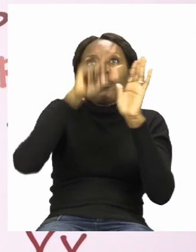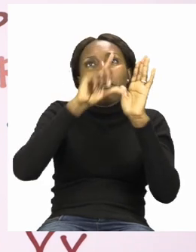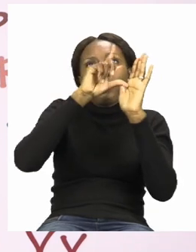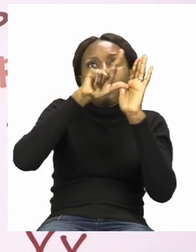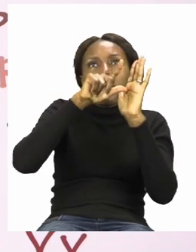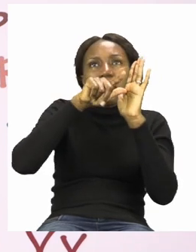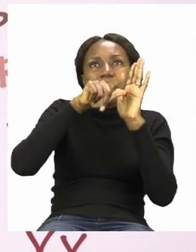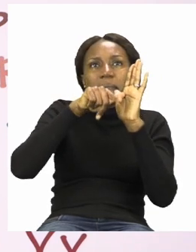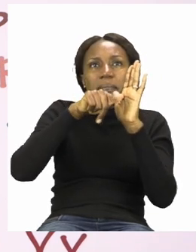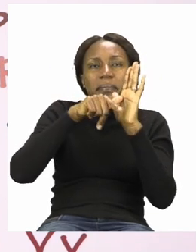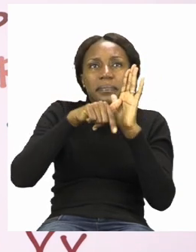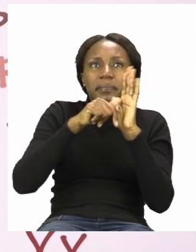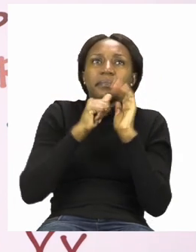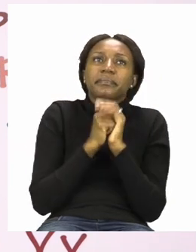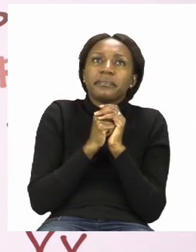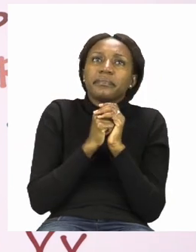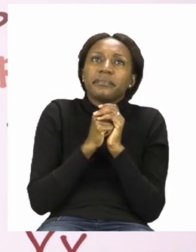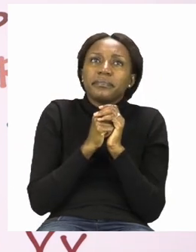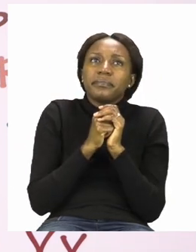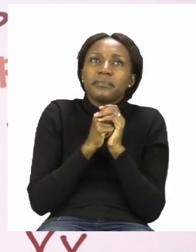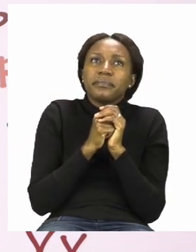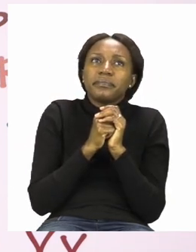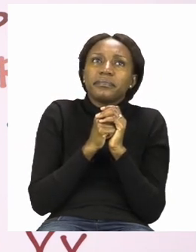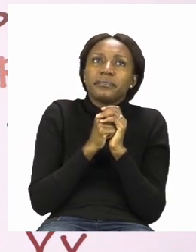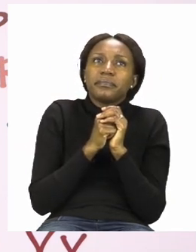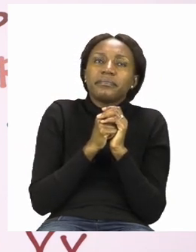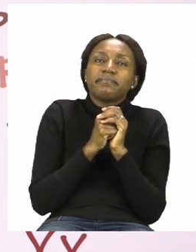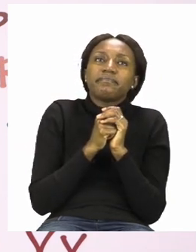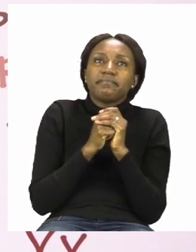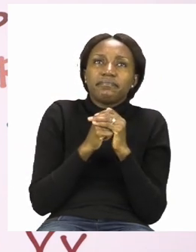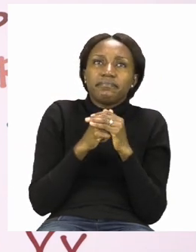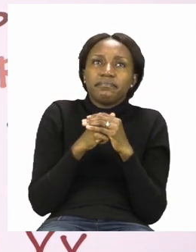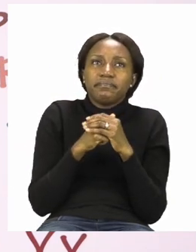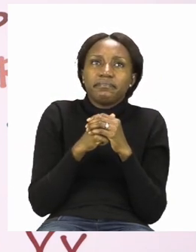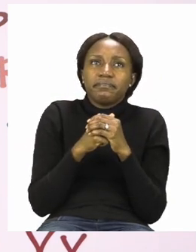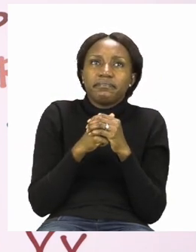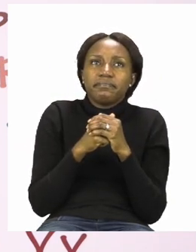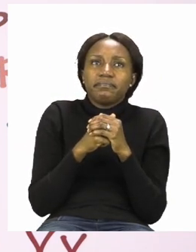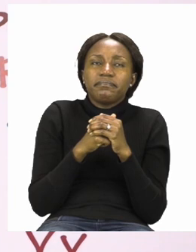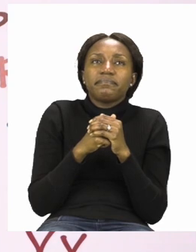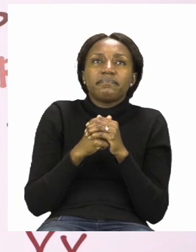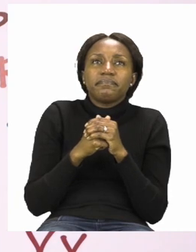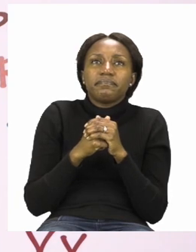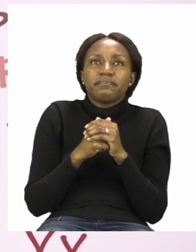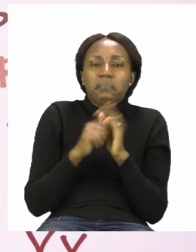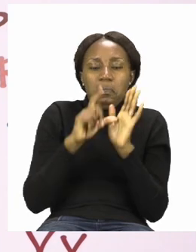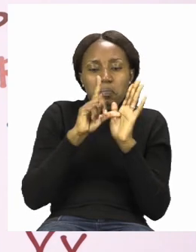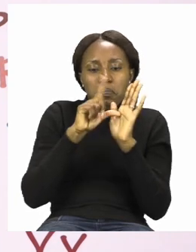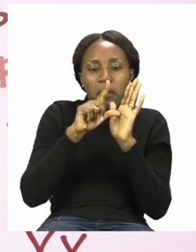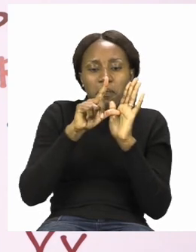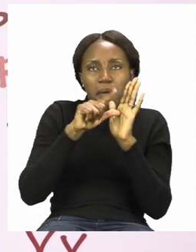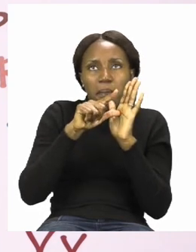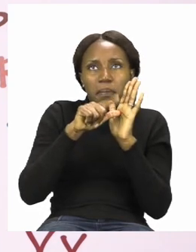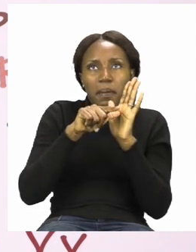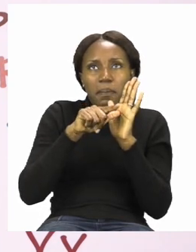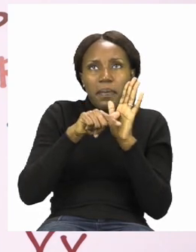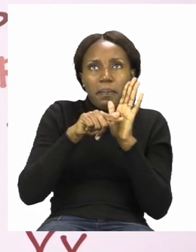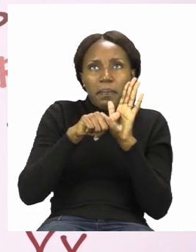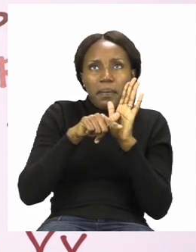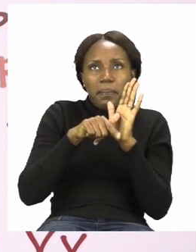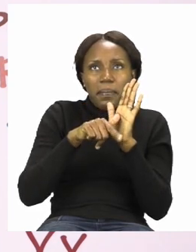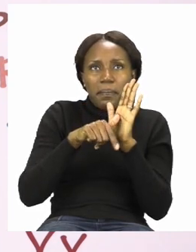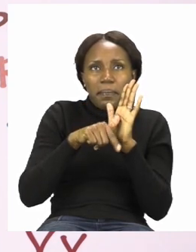and a clock makes a sound going tick tick tick tick tick tick tick